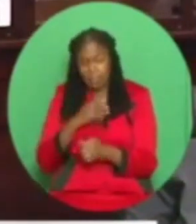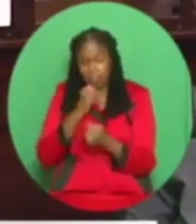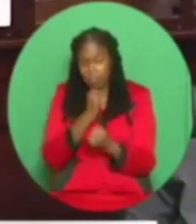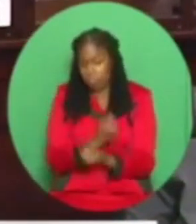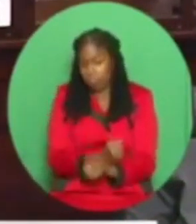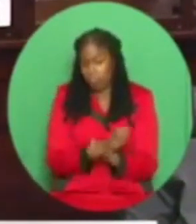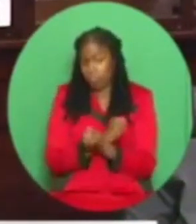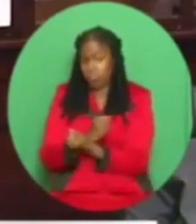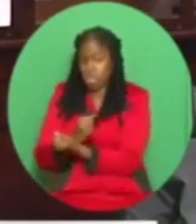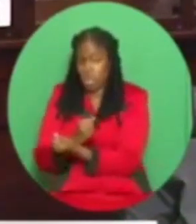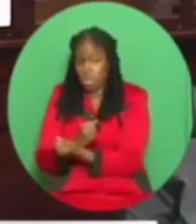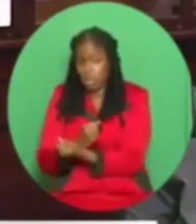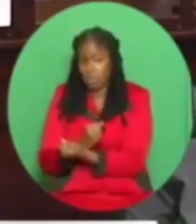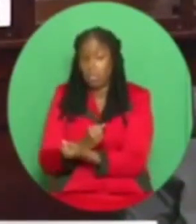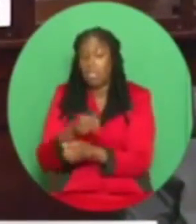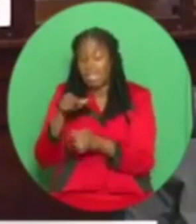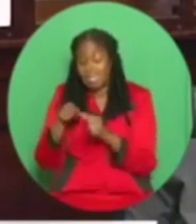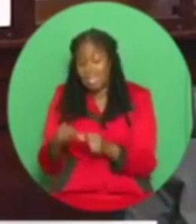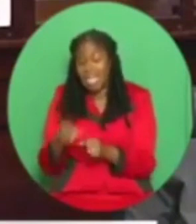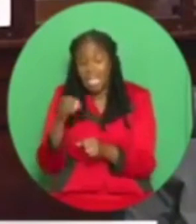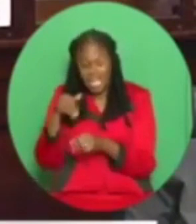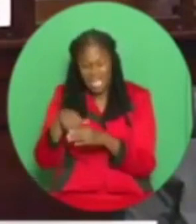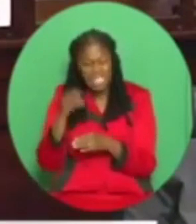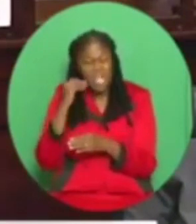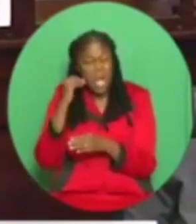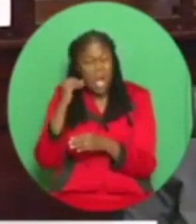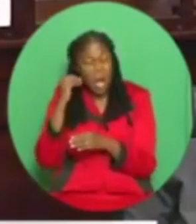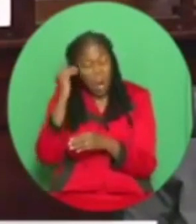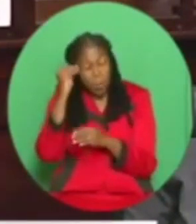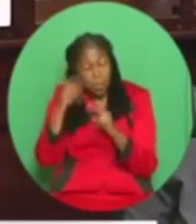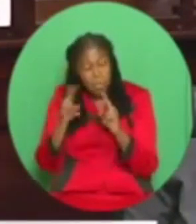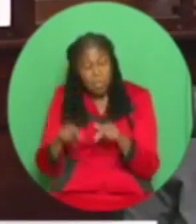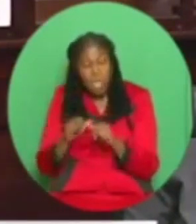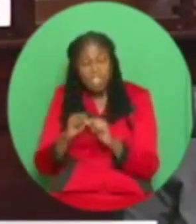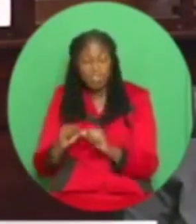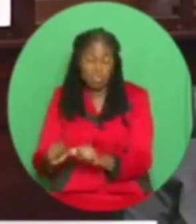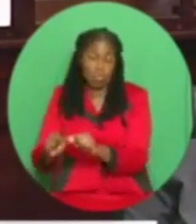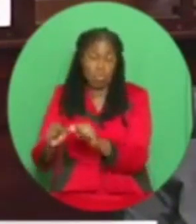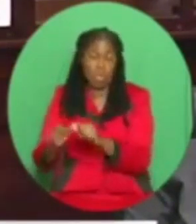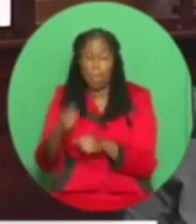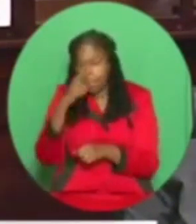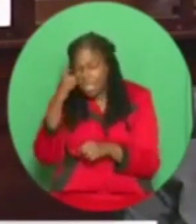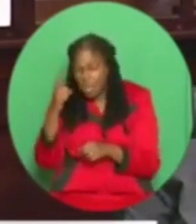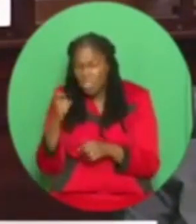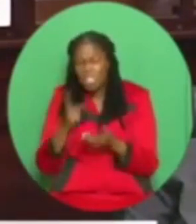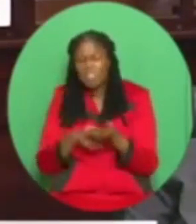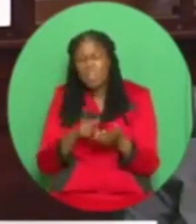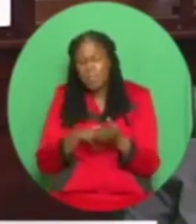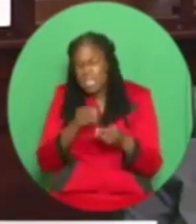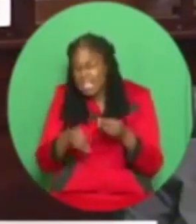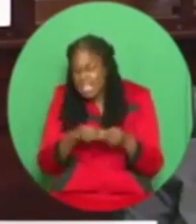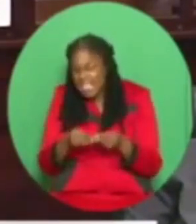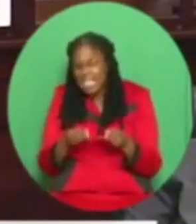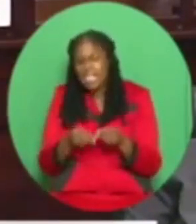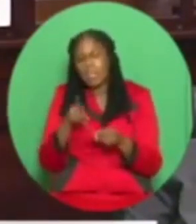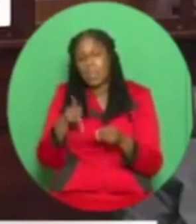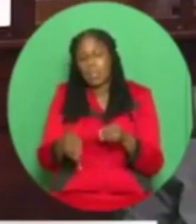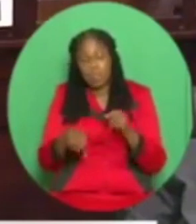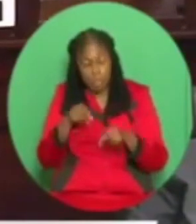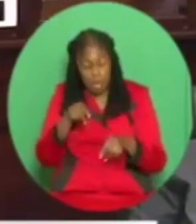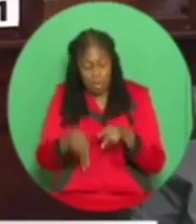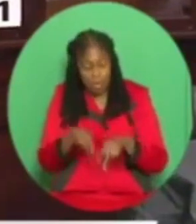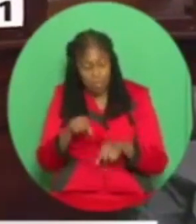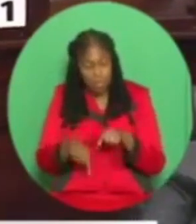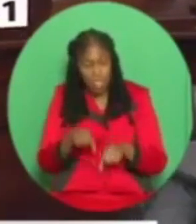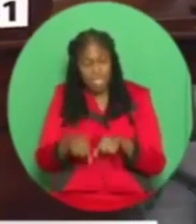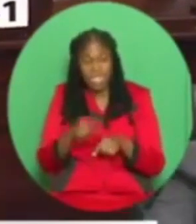Mr. Dewki Singh knows about it and he now comes up in a deal involving the refinery. Oh, what a tangled web